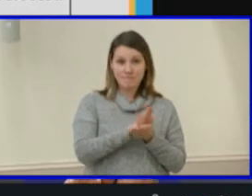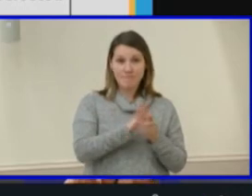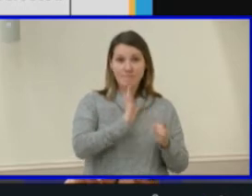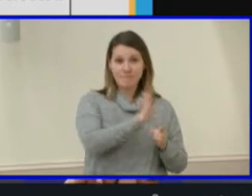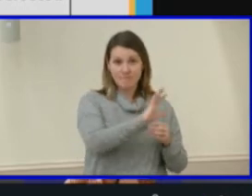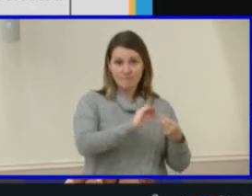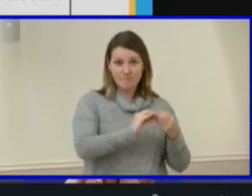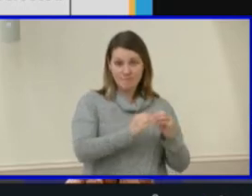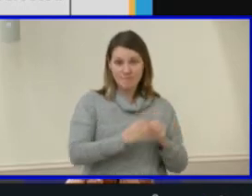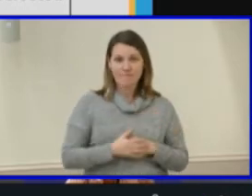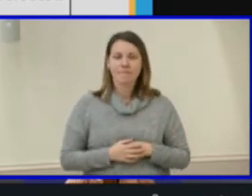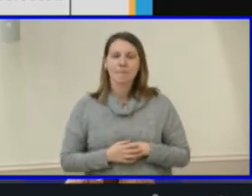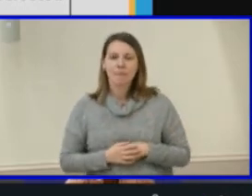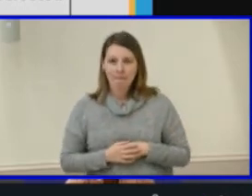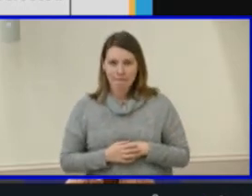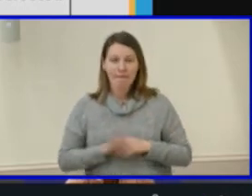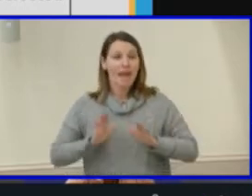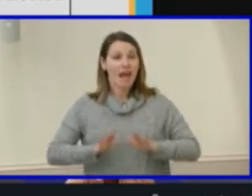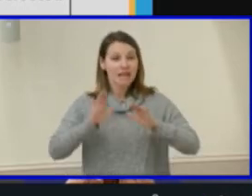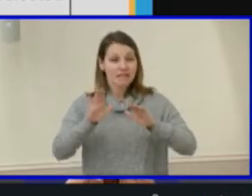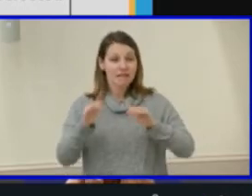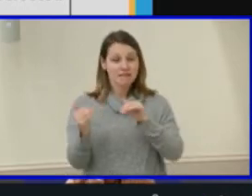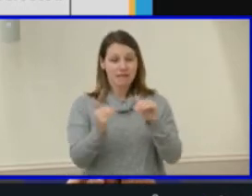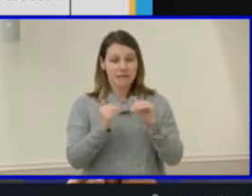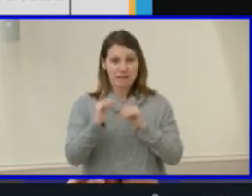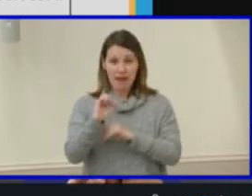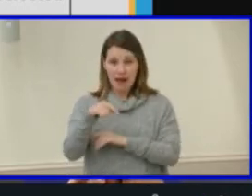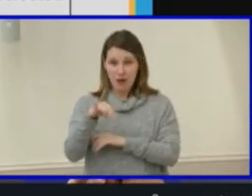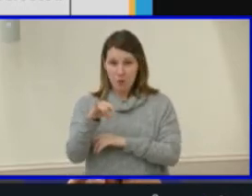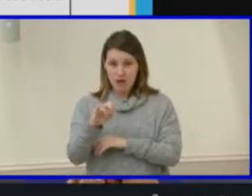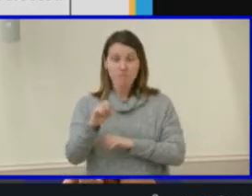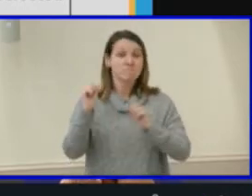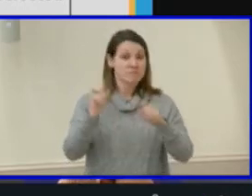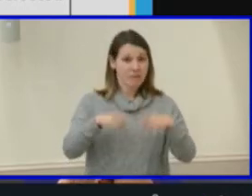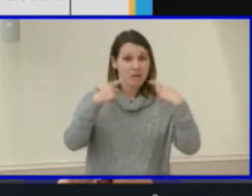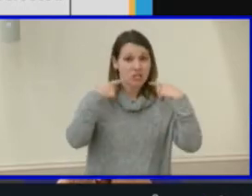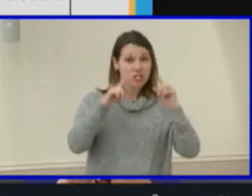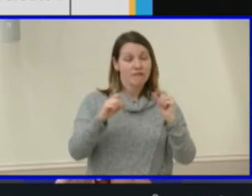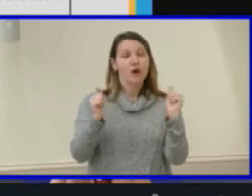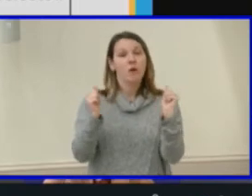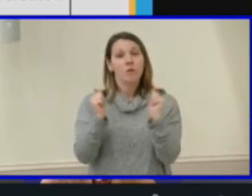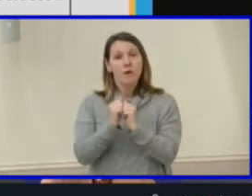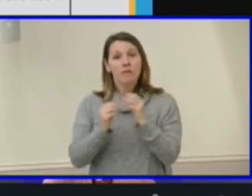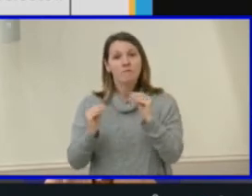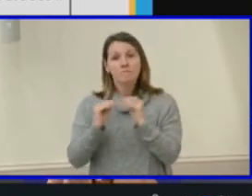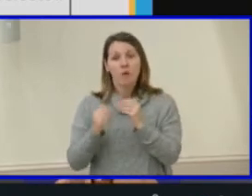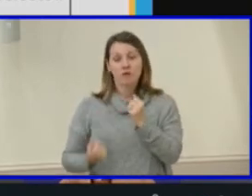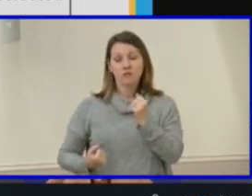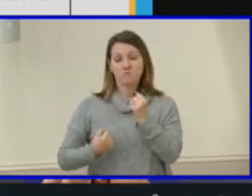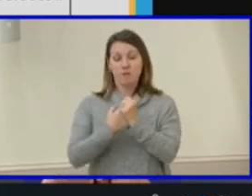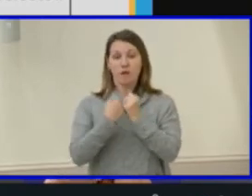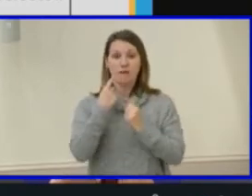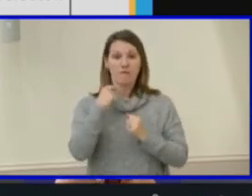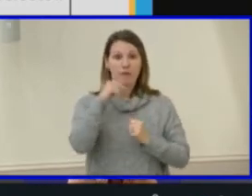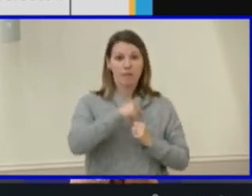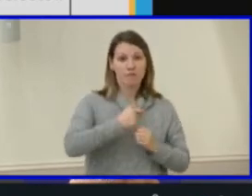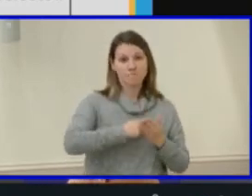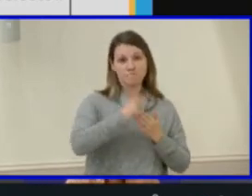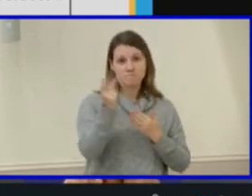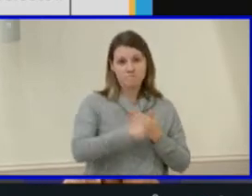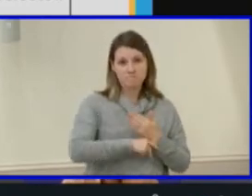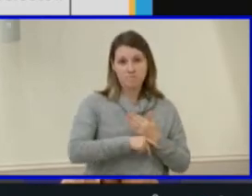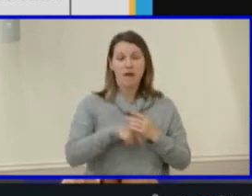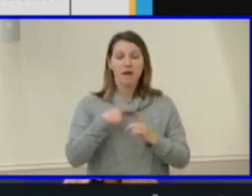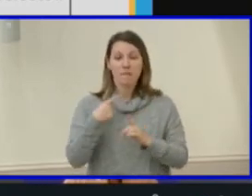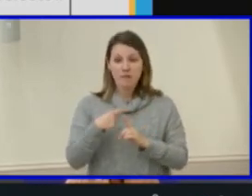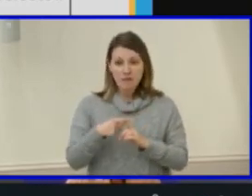Excellence and equity are achievable with additional application supports and improved communication and application plan,